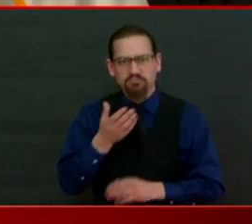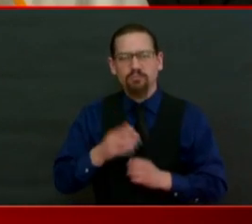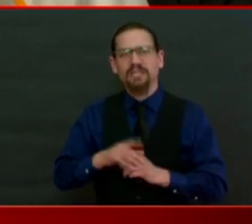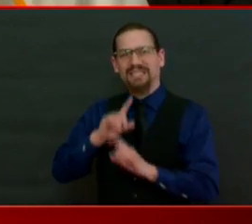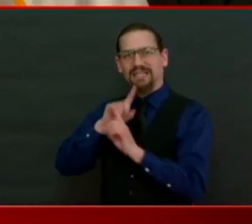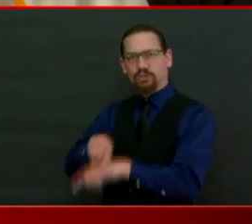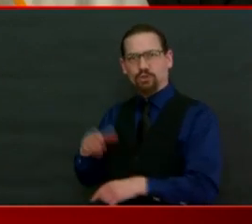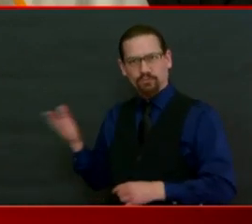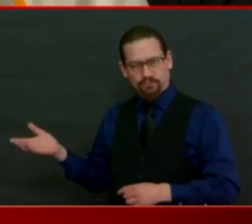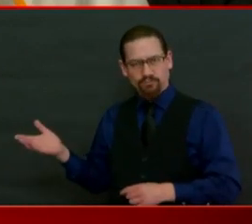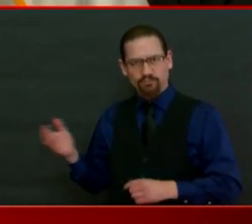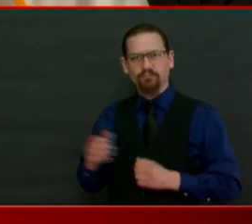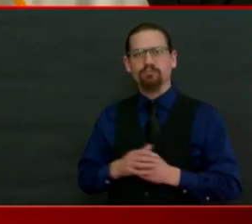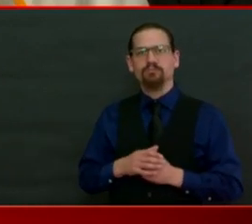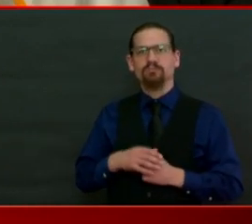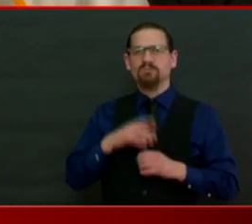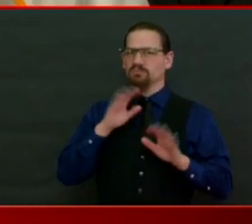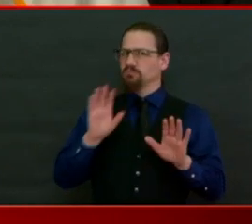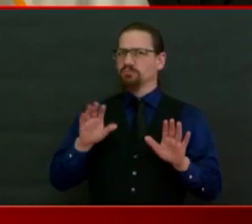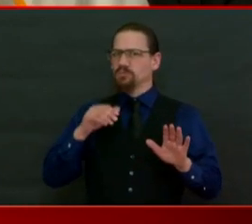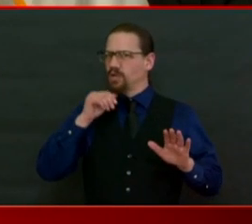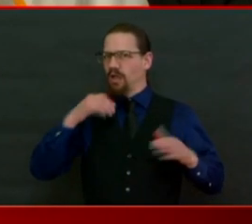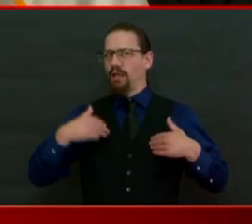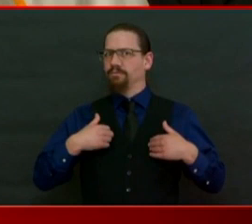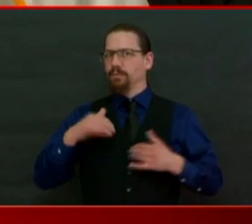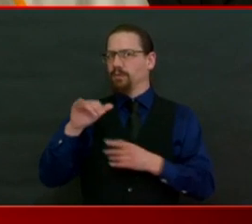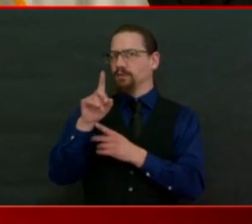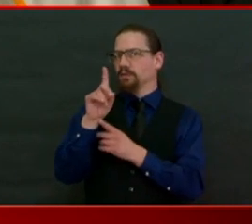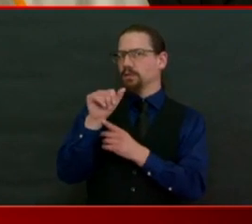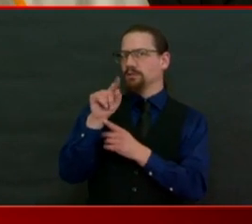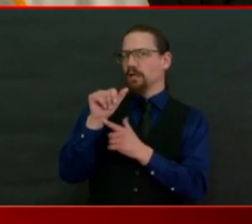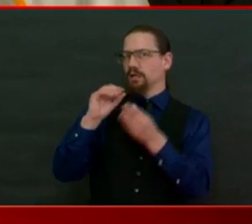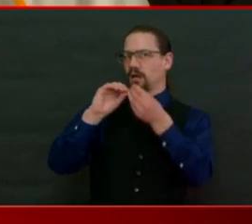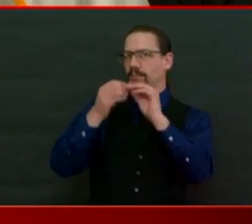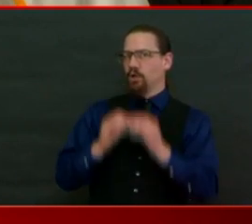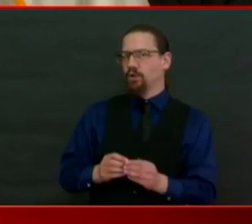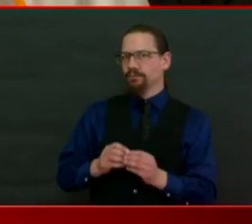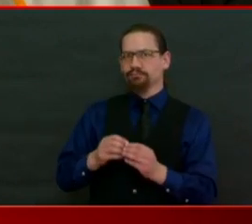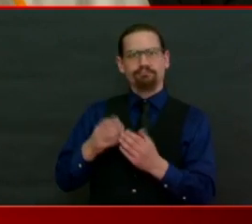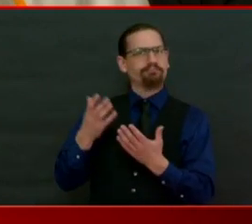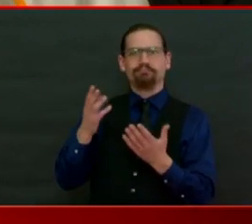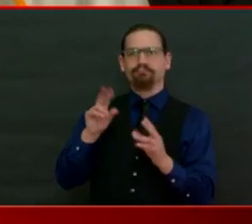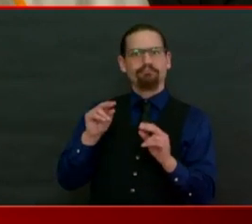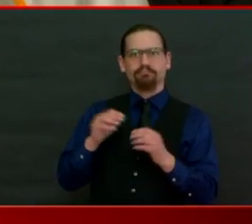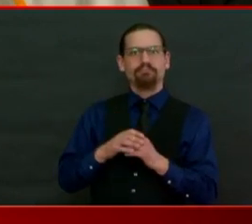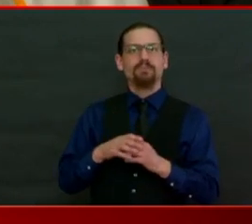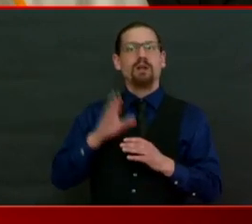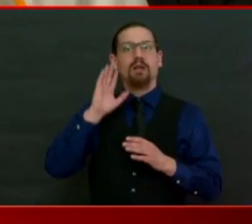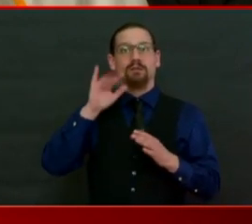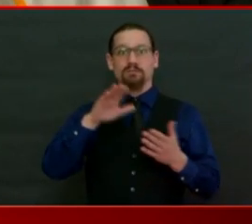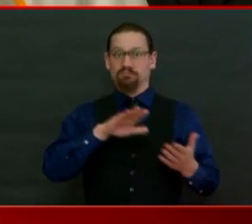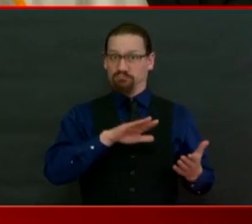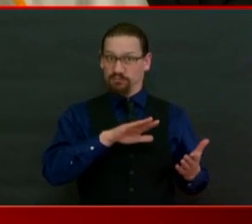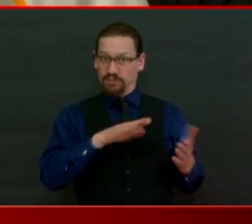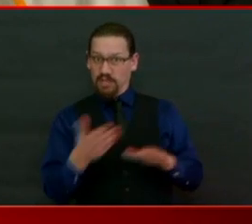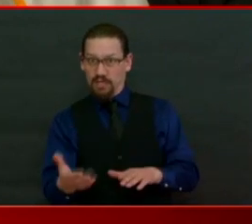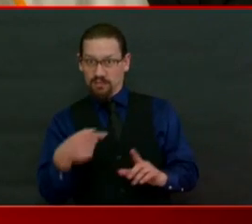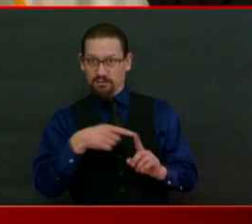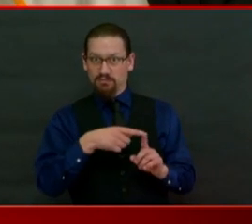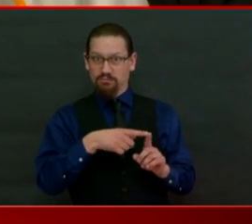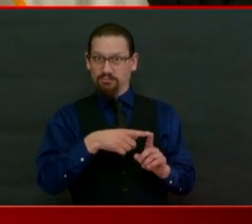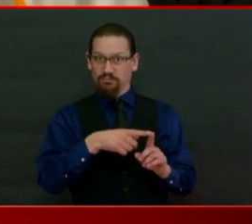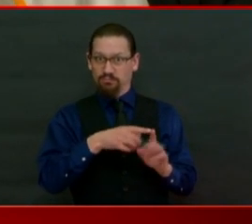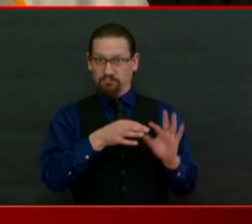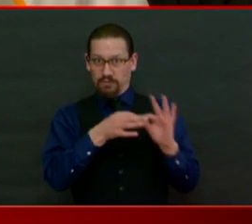death. But our concern does not exist in terms of any particular